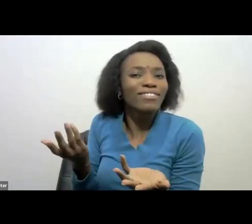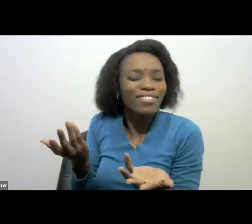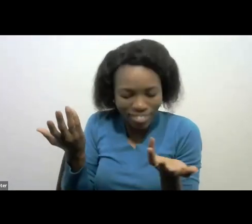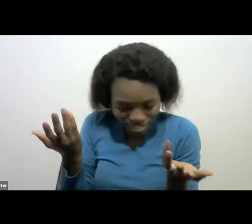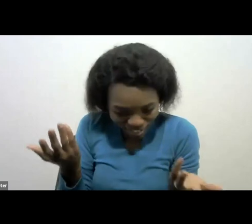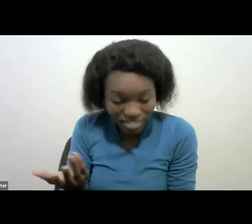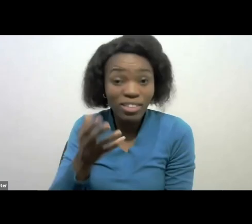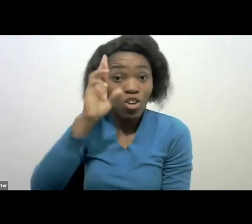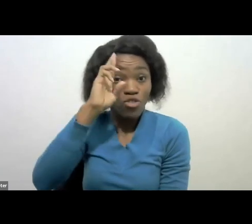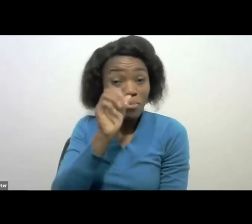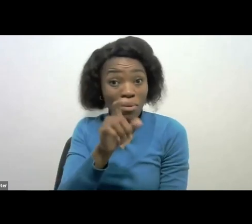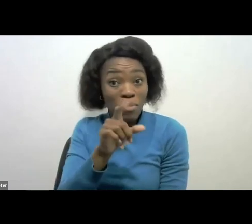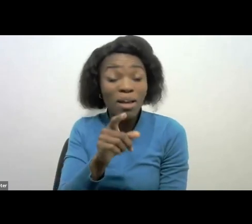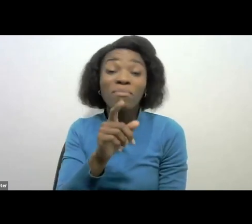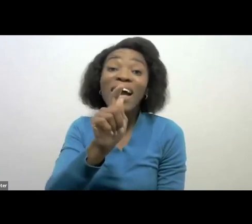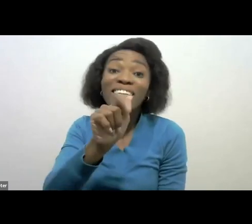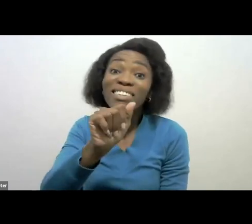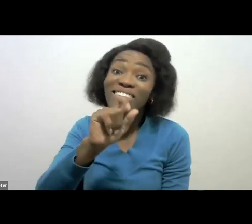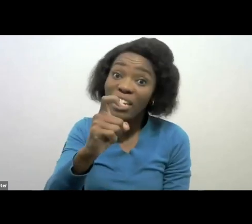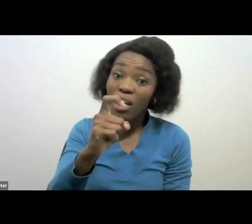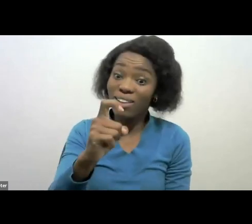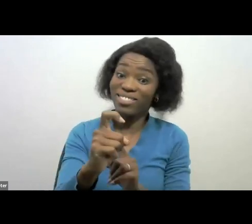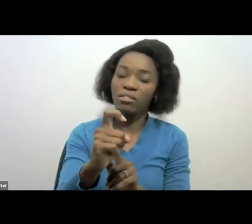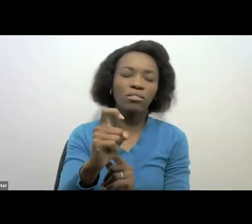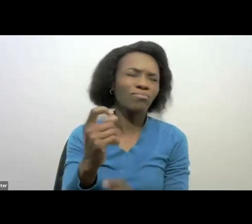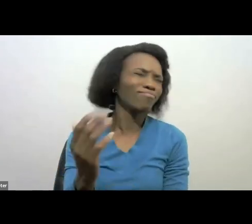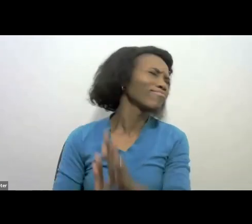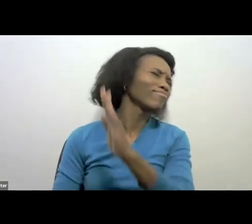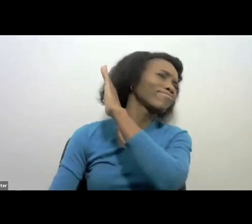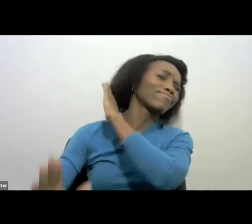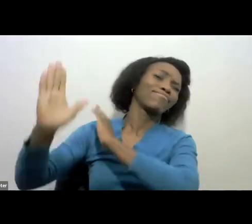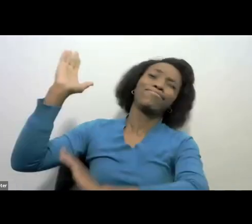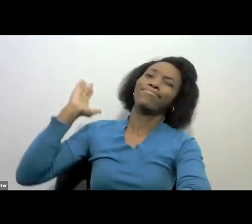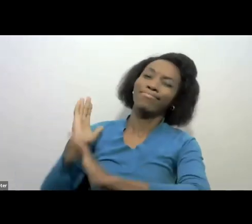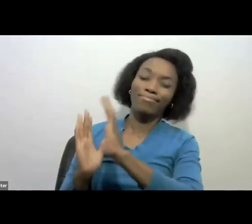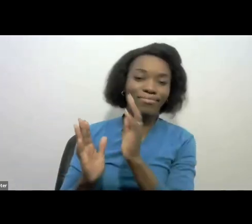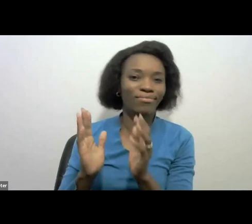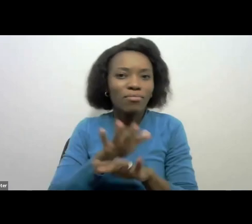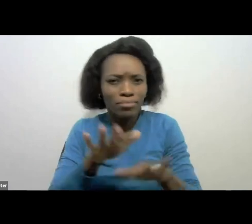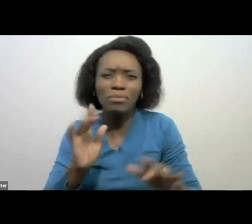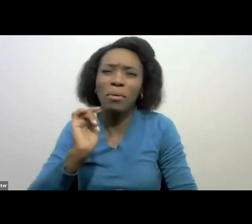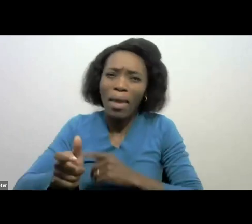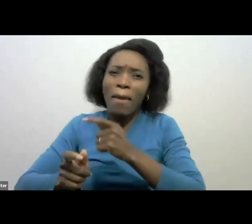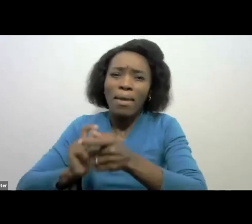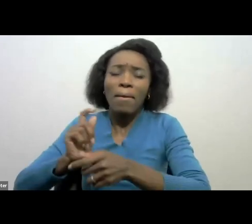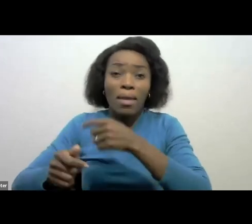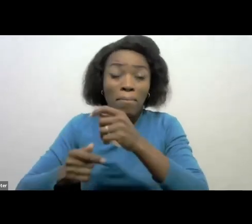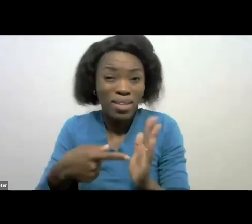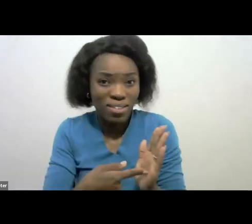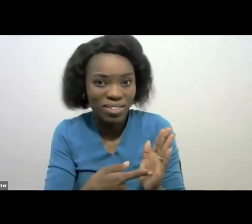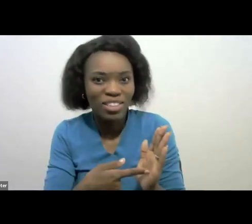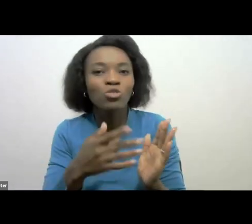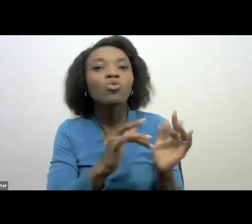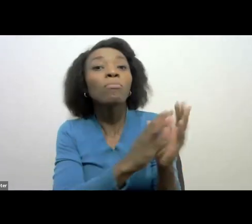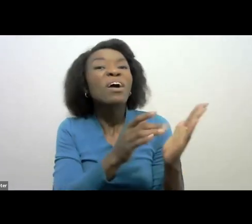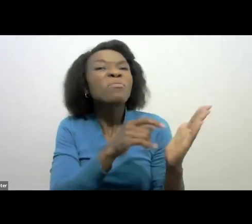recall that text is one of the oldest professions which we are doing here. But again, the same book, the Book of